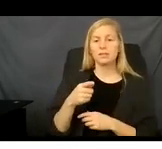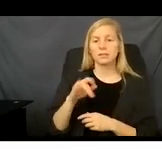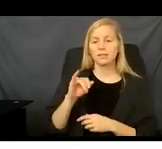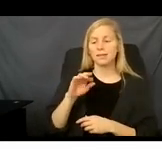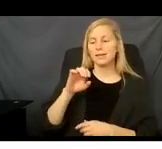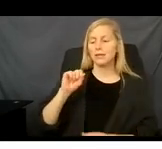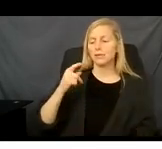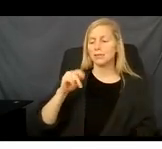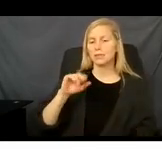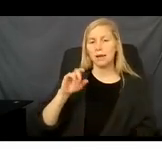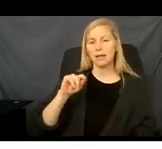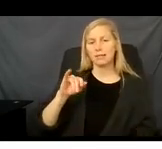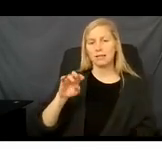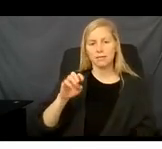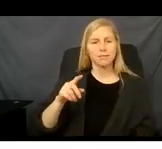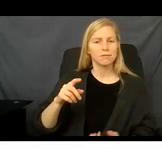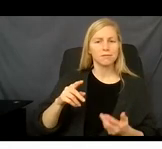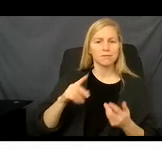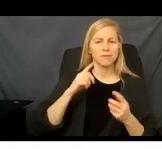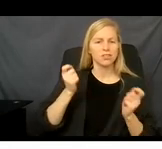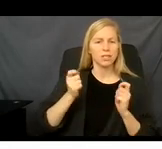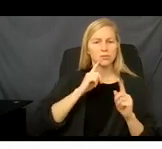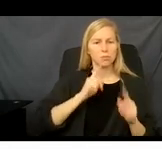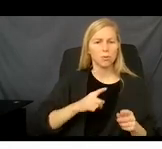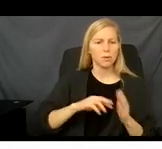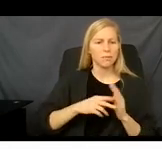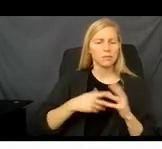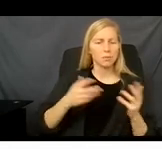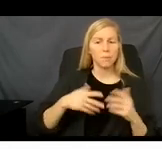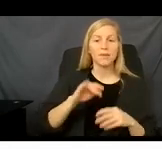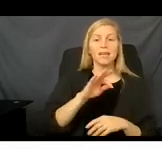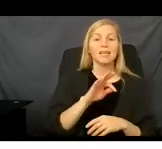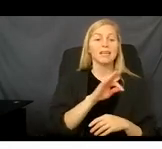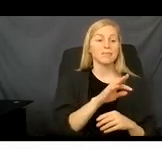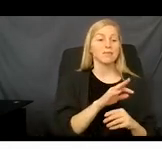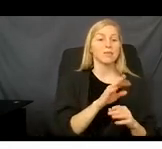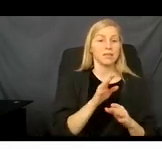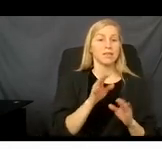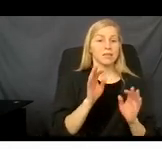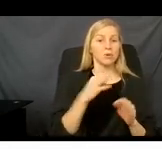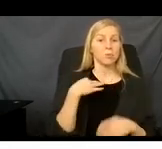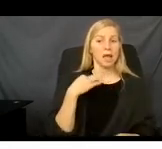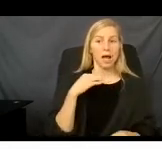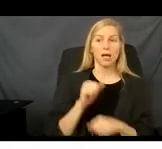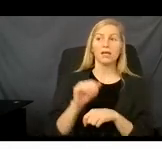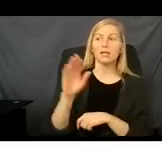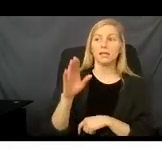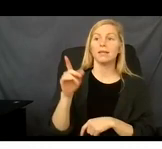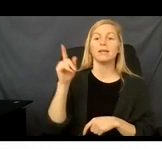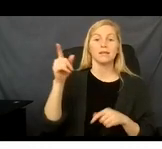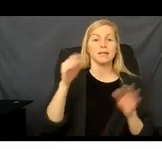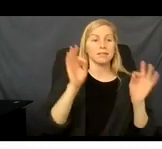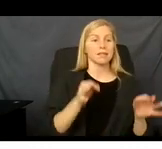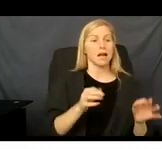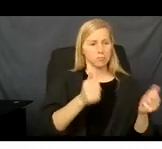if your income changes from when you were first determined eligible for Medicaid, you are encouraged to still report it,